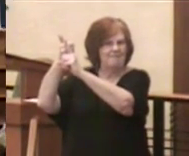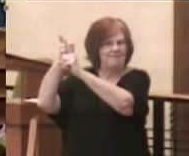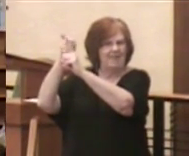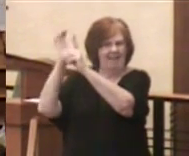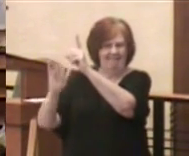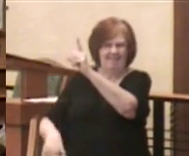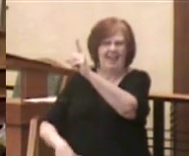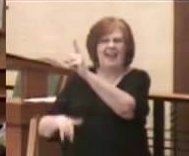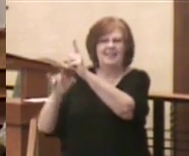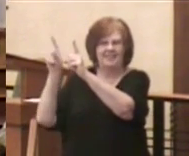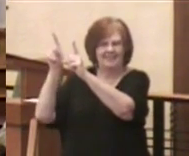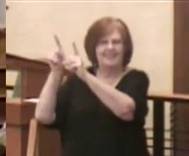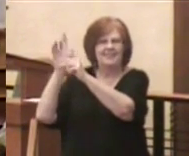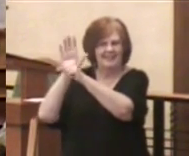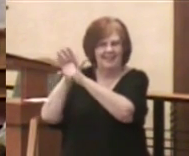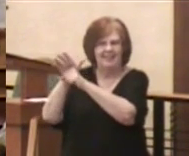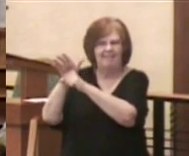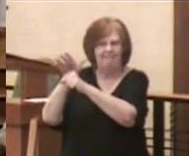enough.